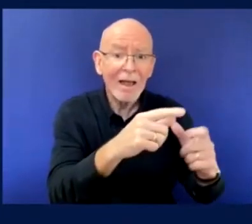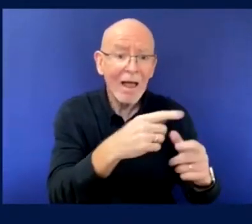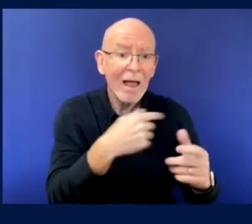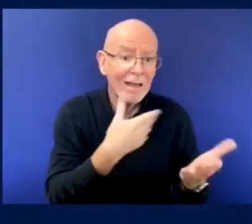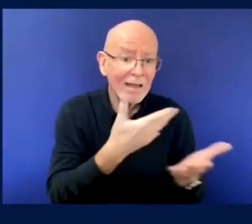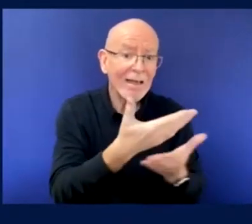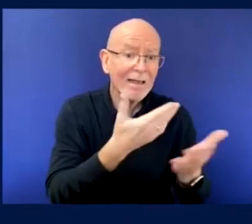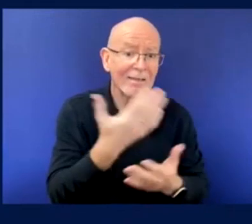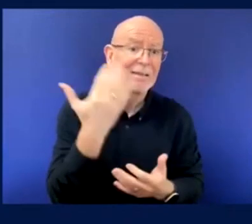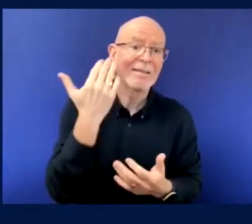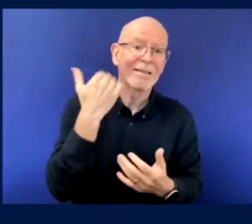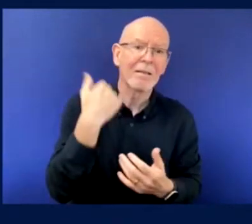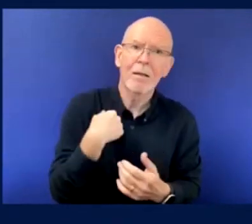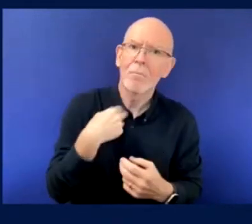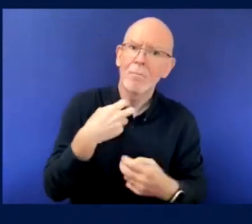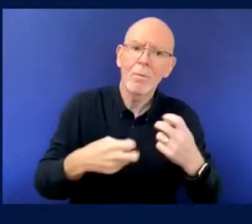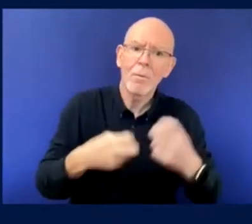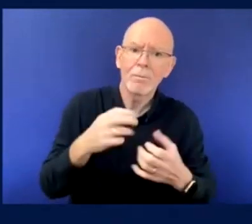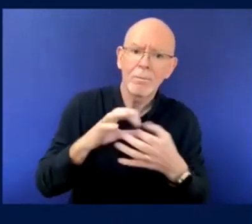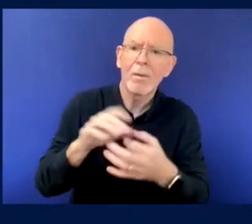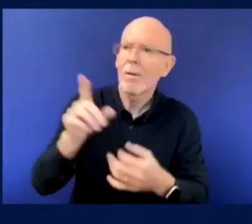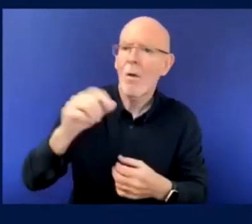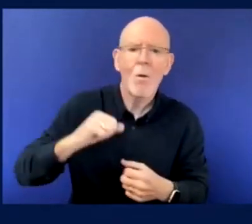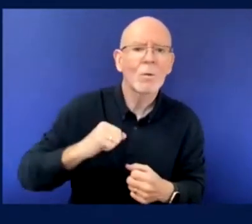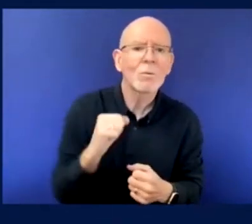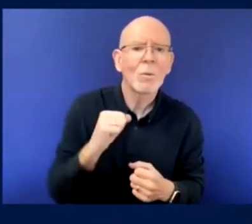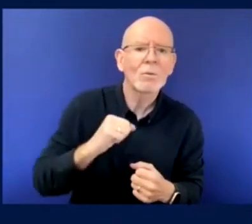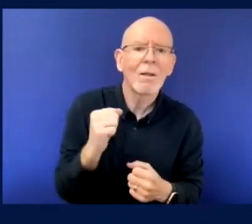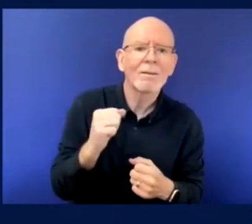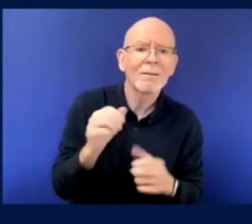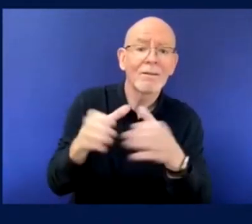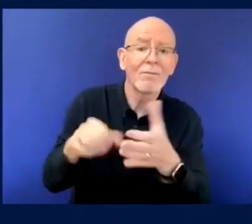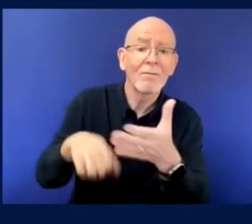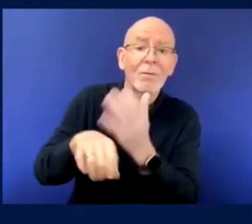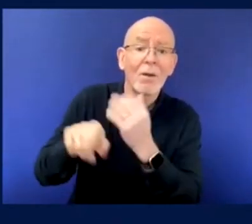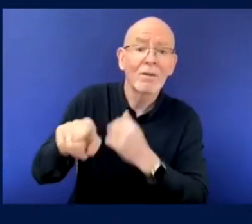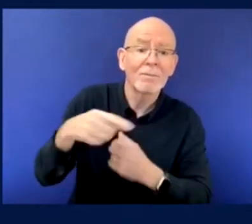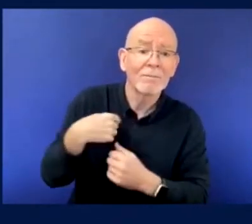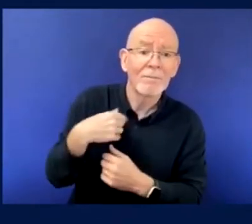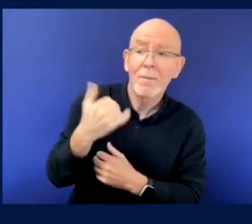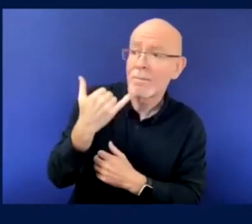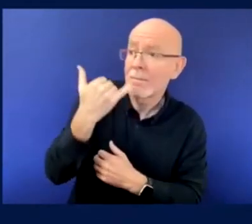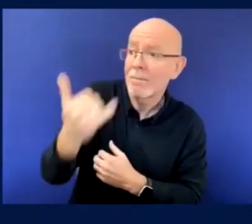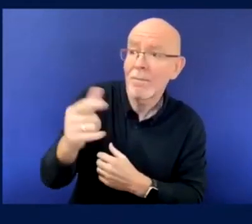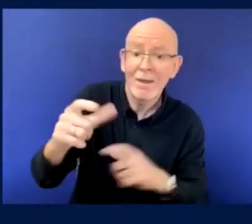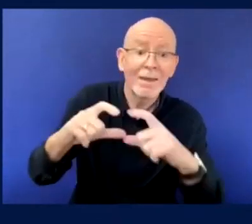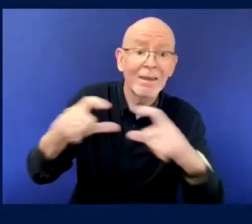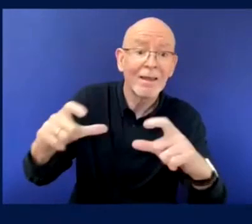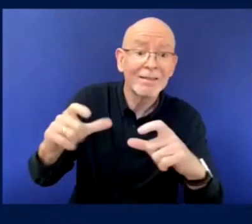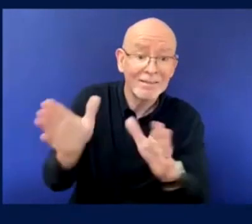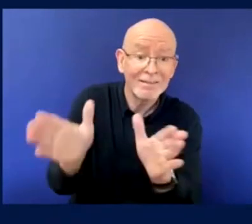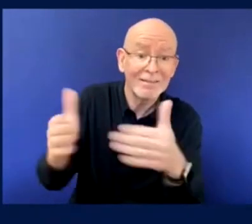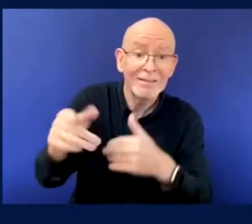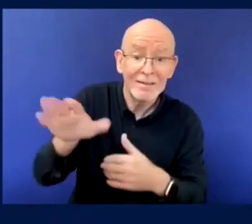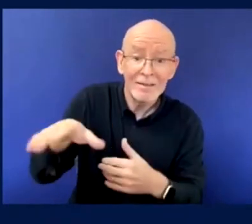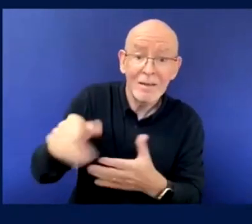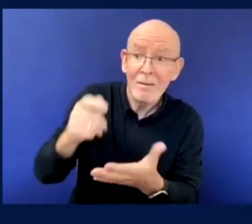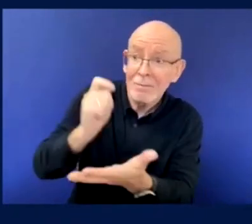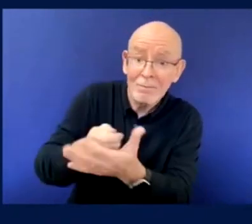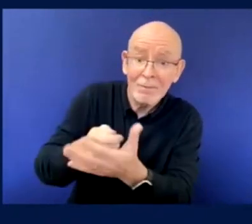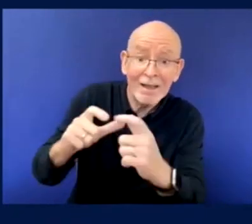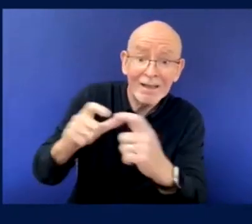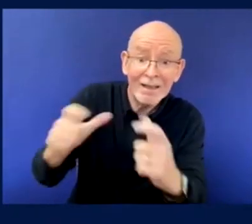and then we'll get somebody to ring you back and purchase it? you know, it, it can take a couple of days doing that.